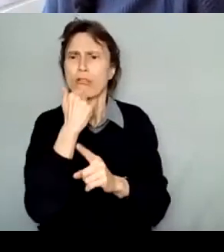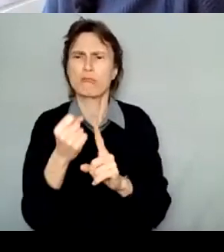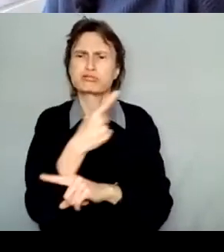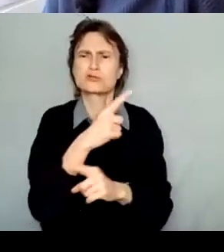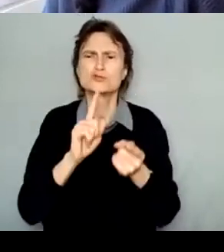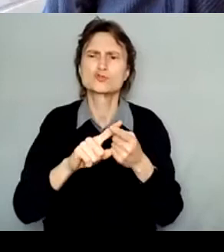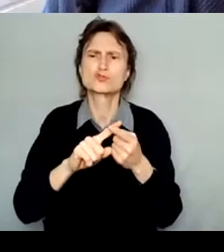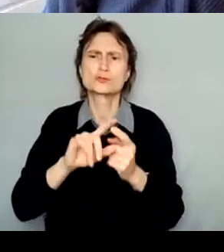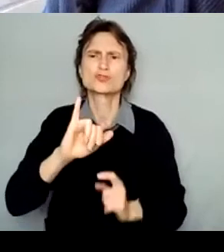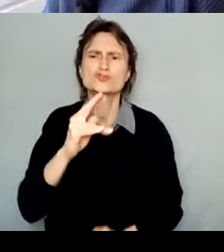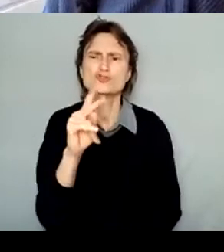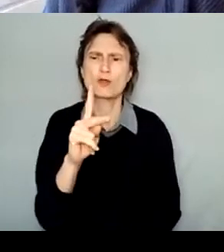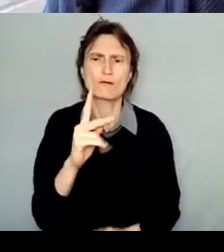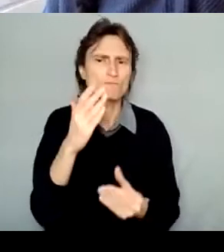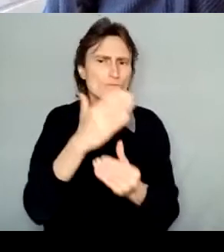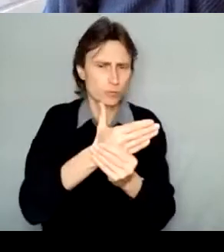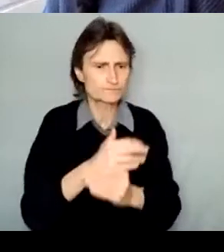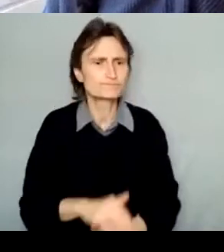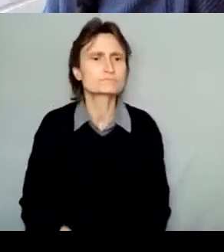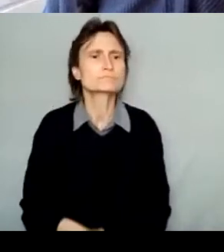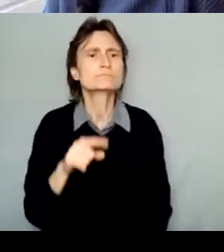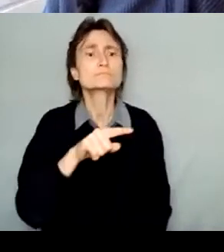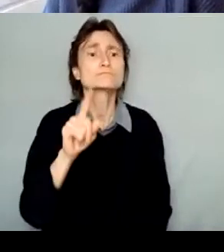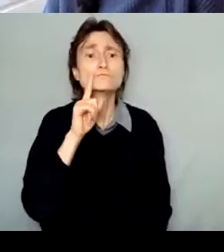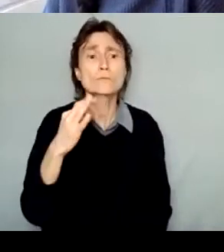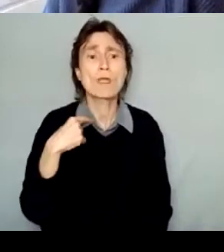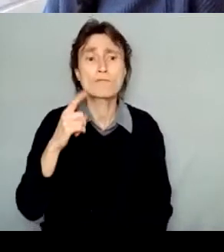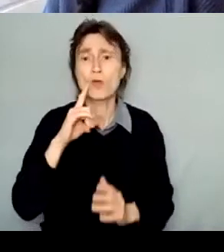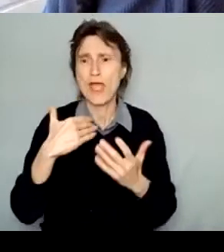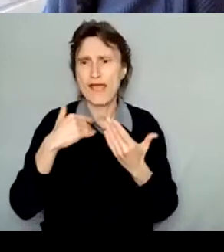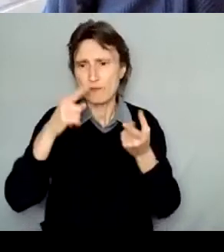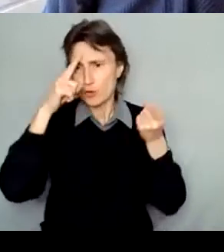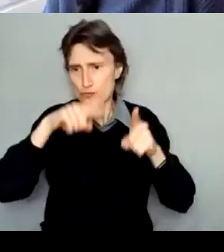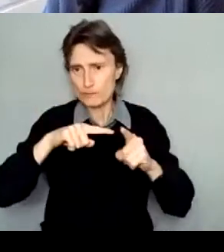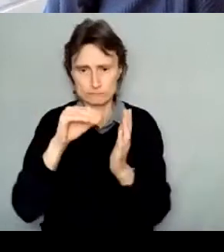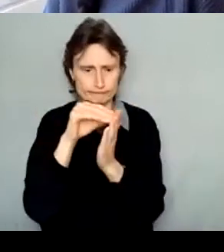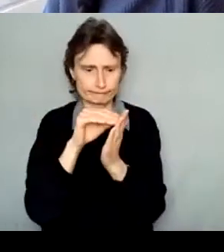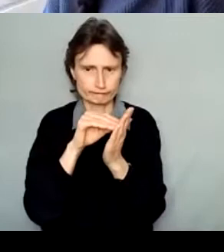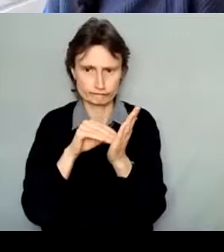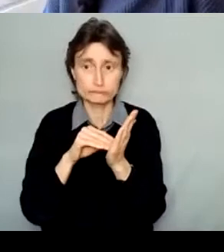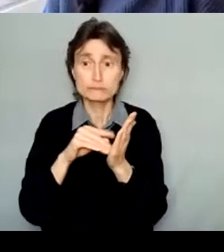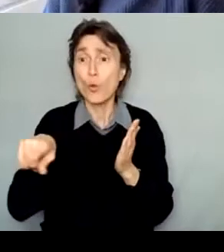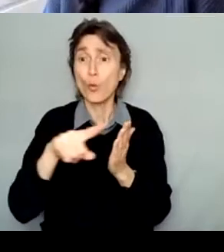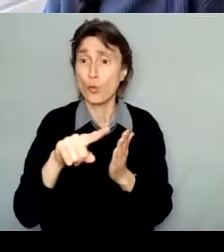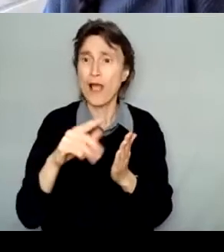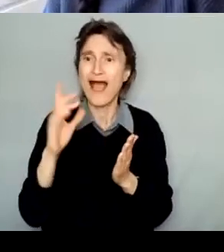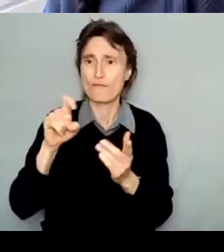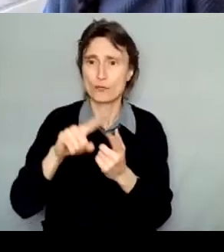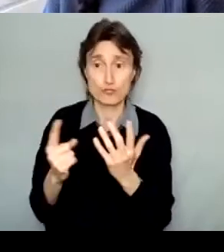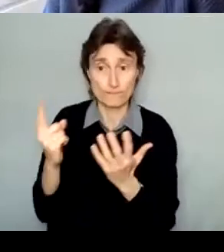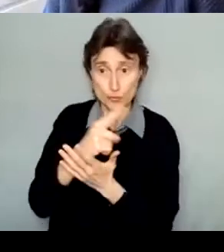Successful applicants will also receive an investment agreement outlining the terms of the grant which they'll need to review, sign, and return.